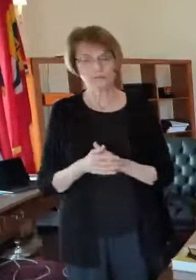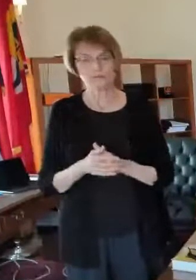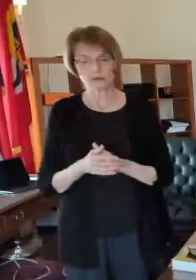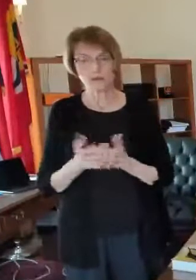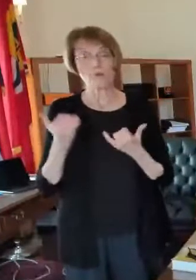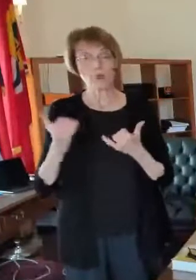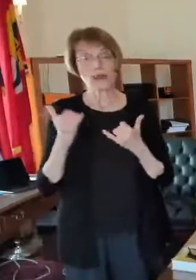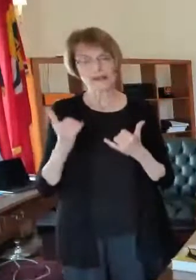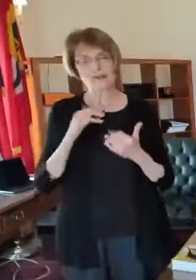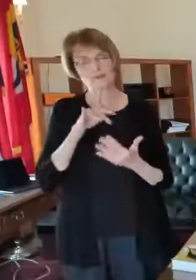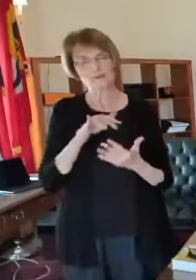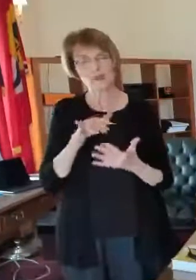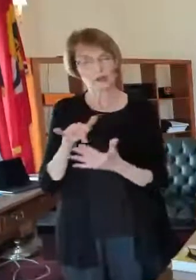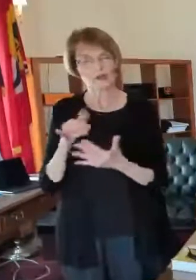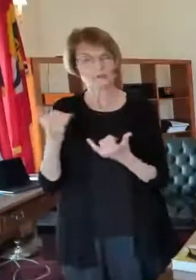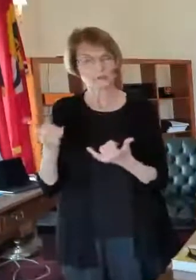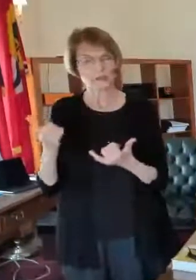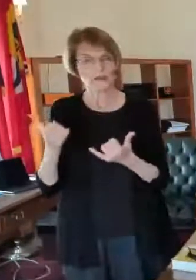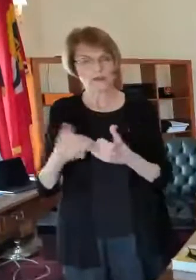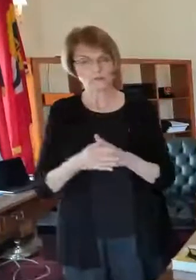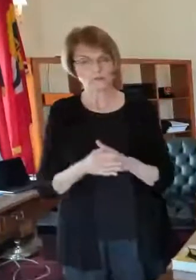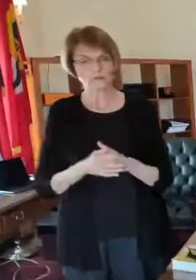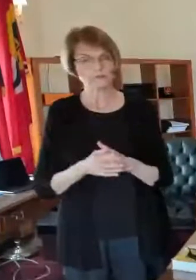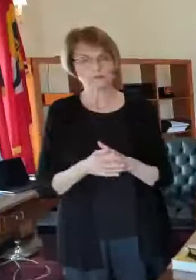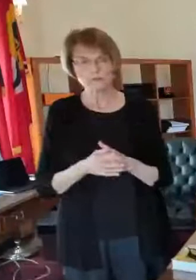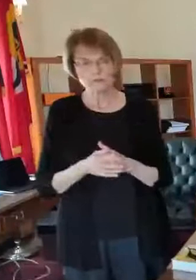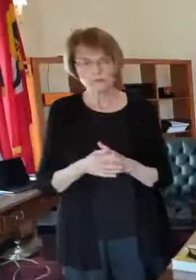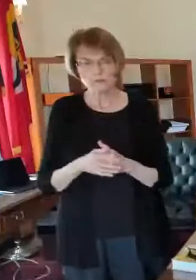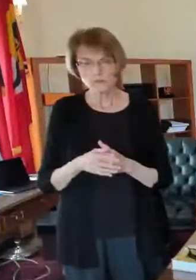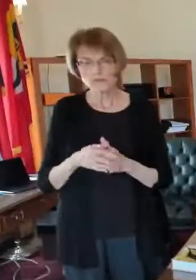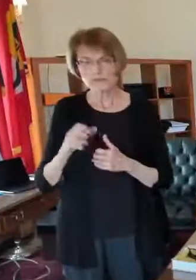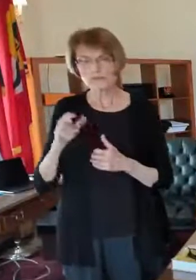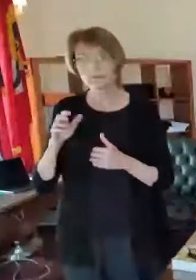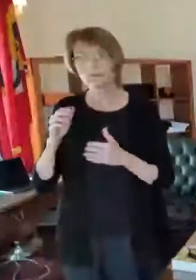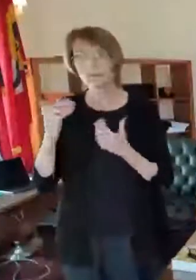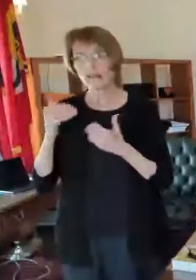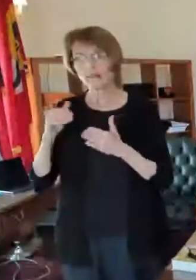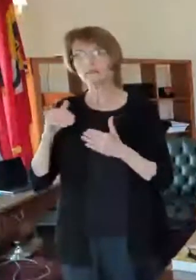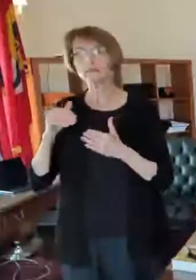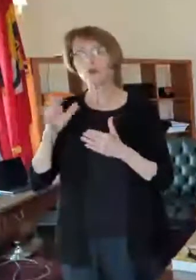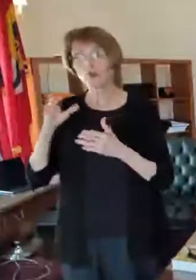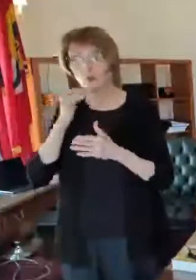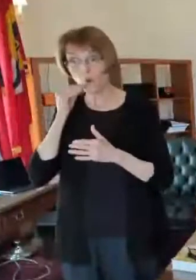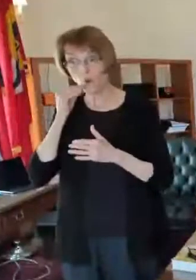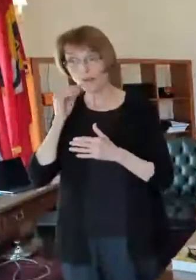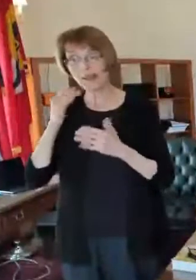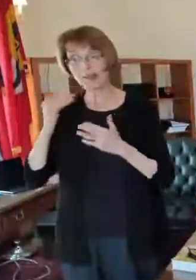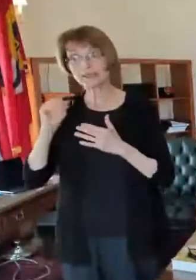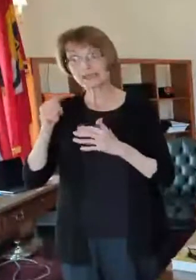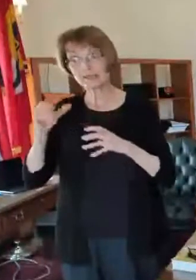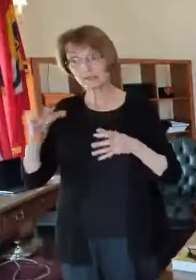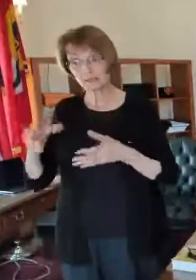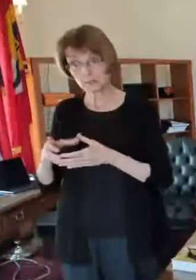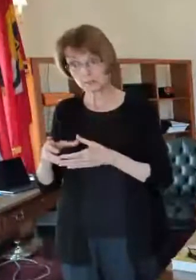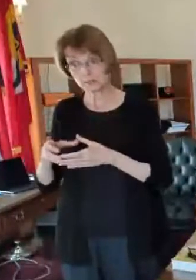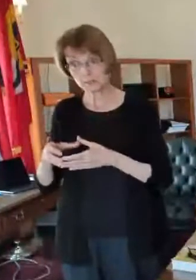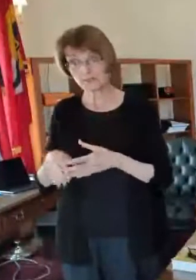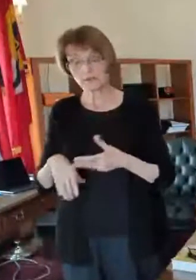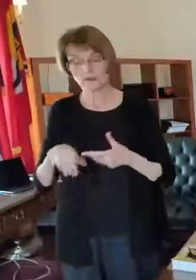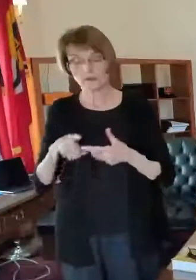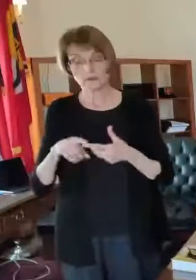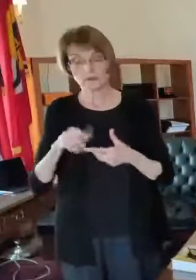things right now um what were the two 10 people in your home 10 people in your home 11 pm and small business capacity